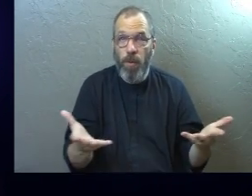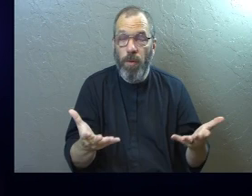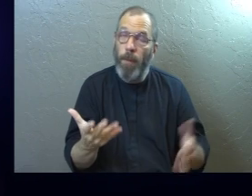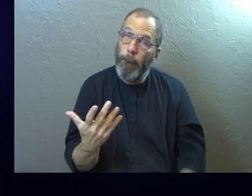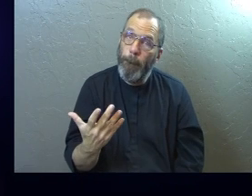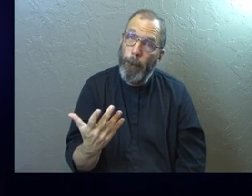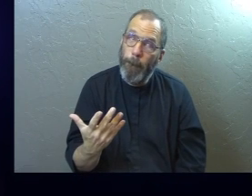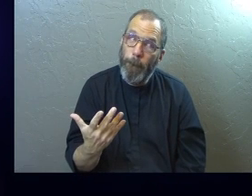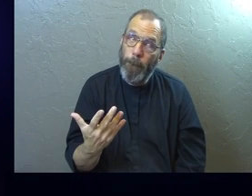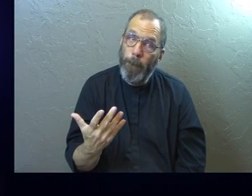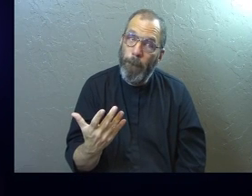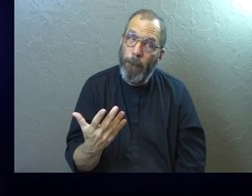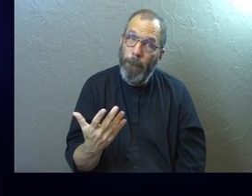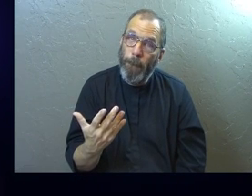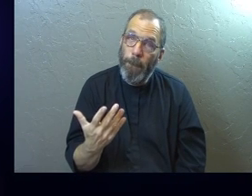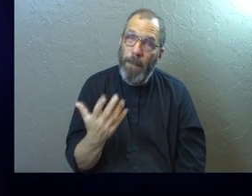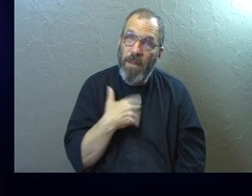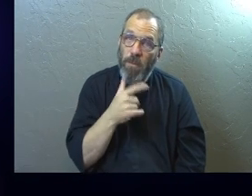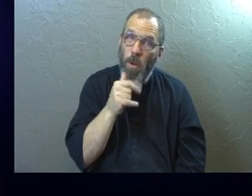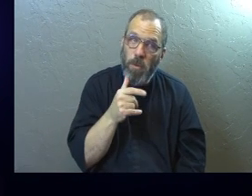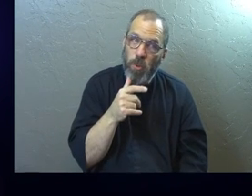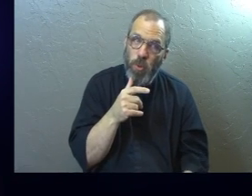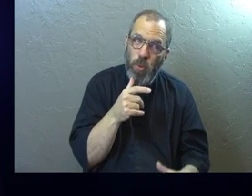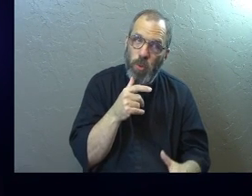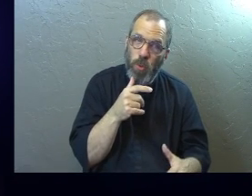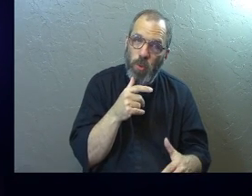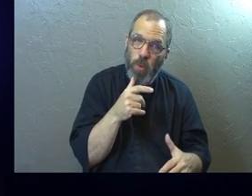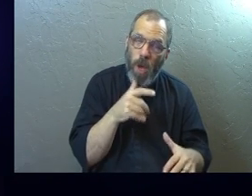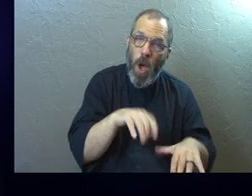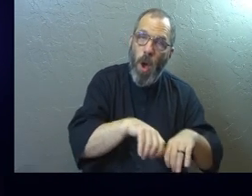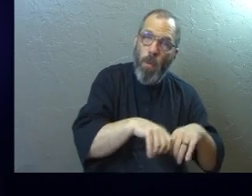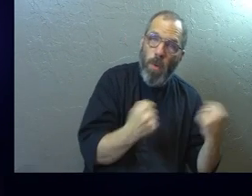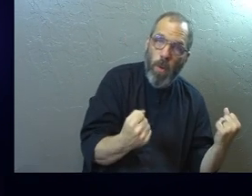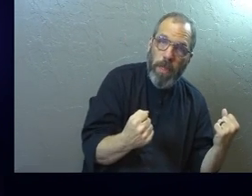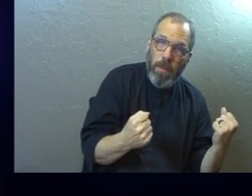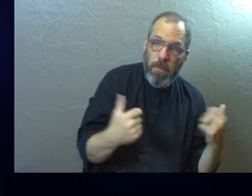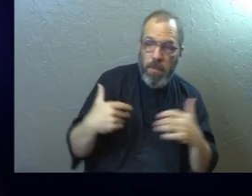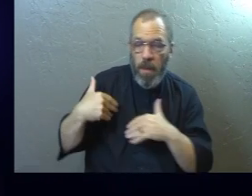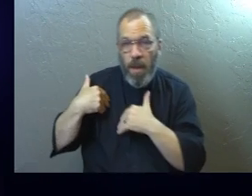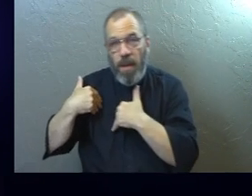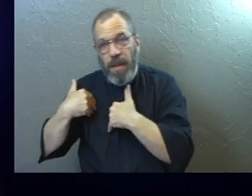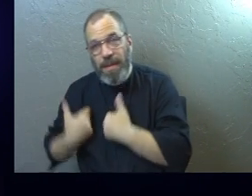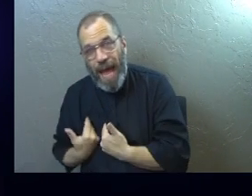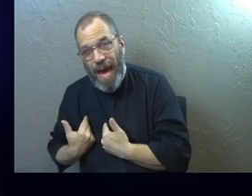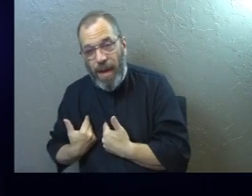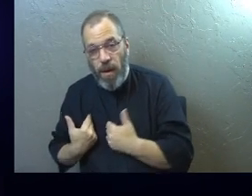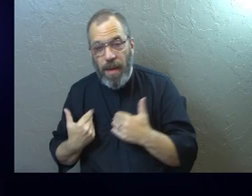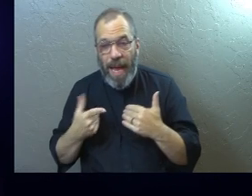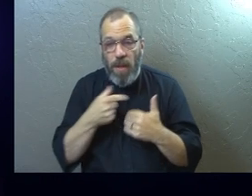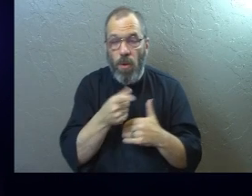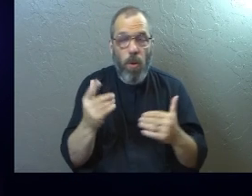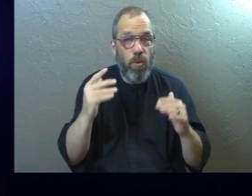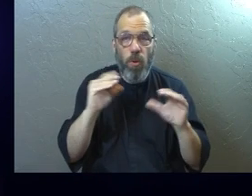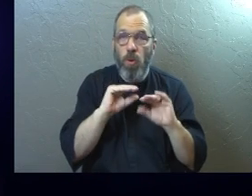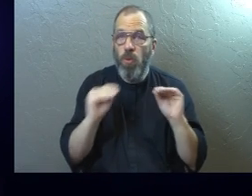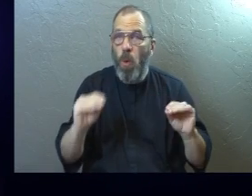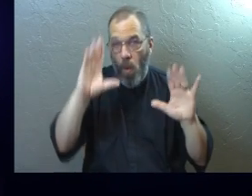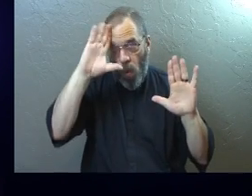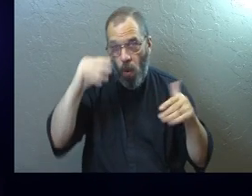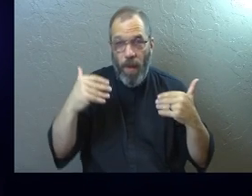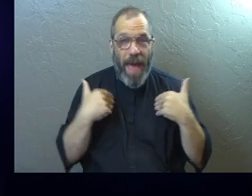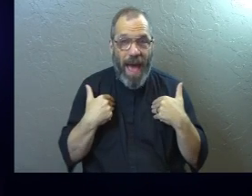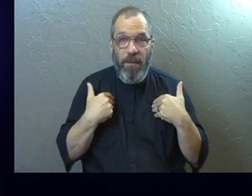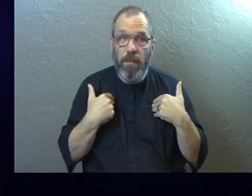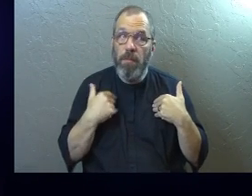And it's for the broken and the tired and the hopeless. That's who it's for.